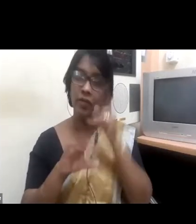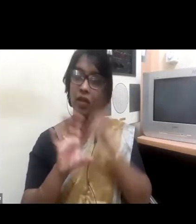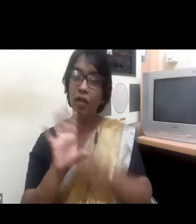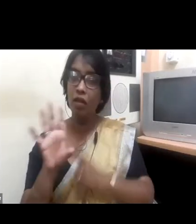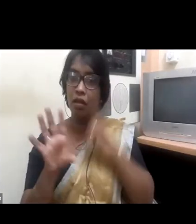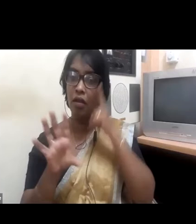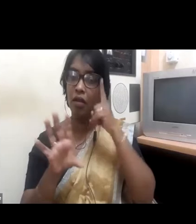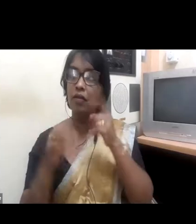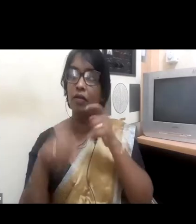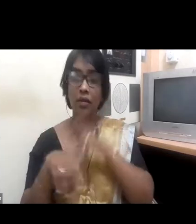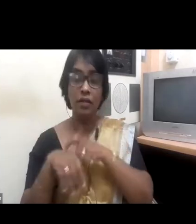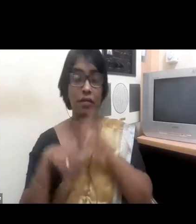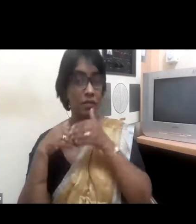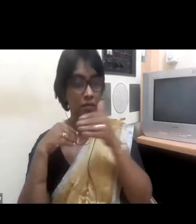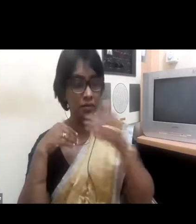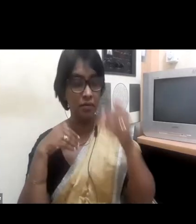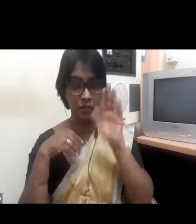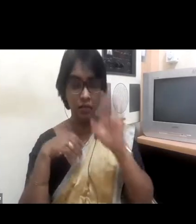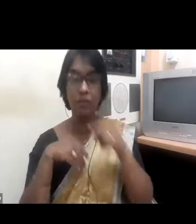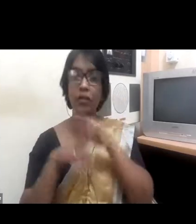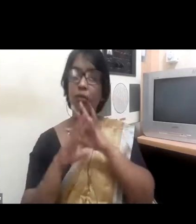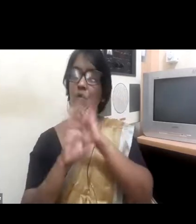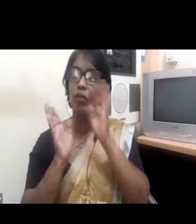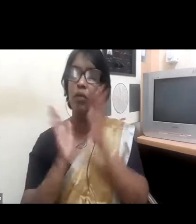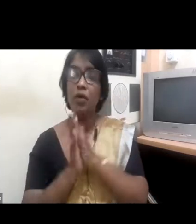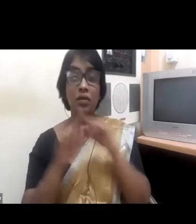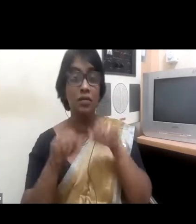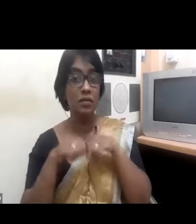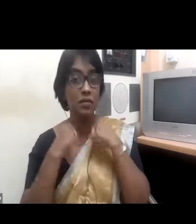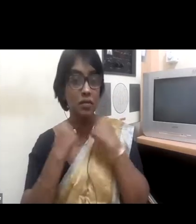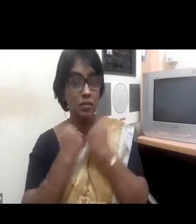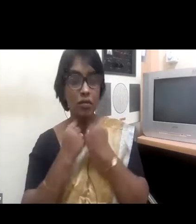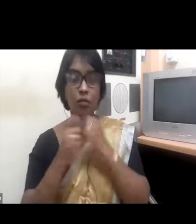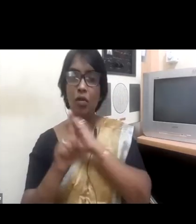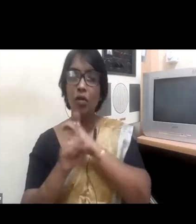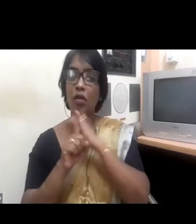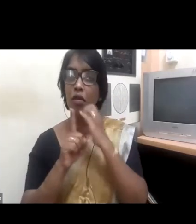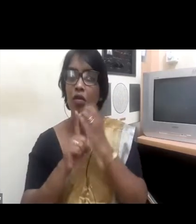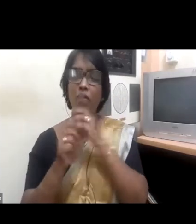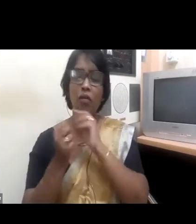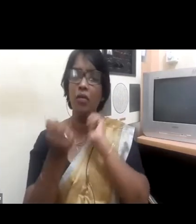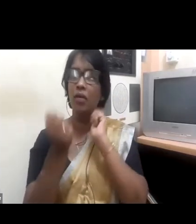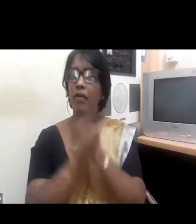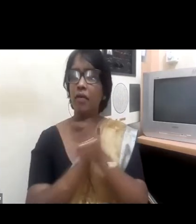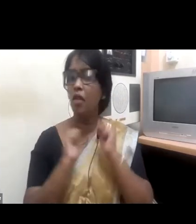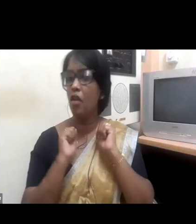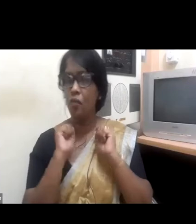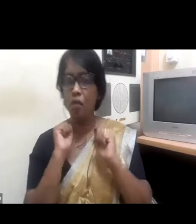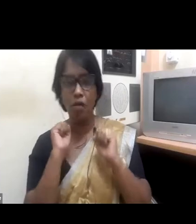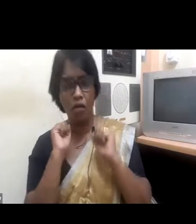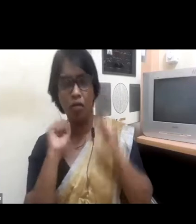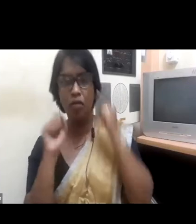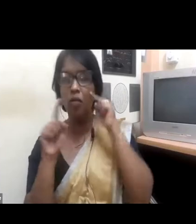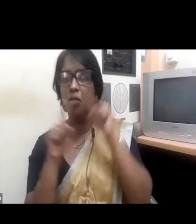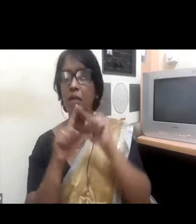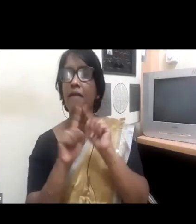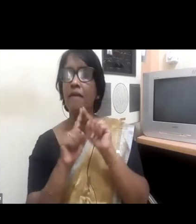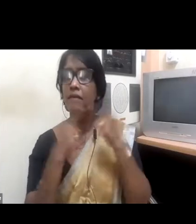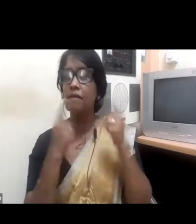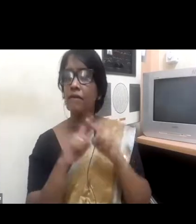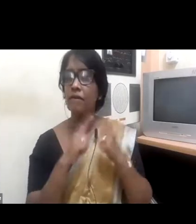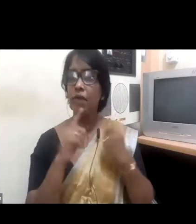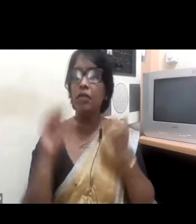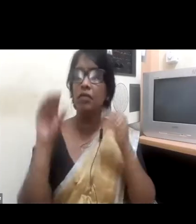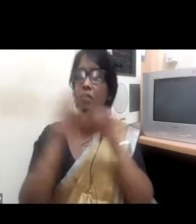culture evolved to actually attract more diversity and what has the role of